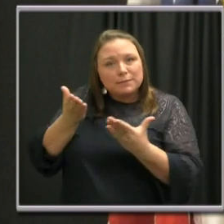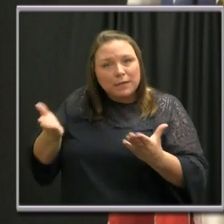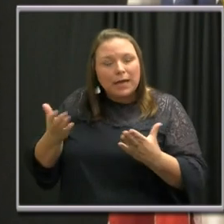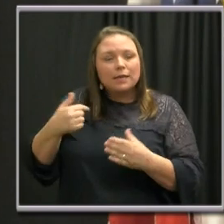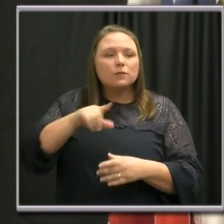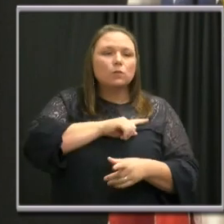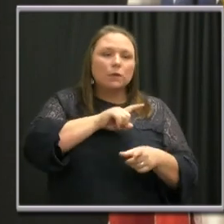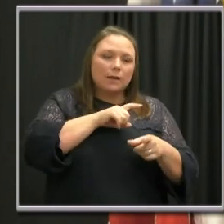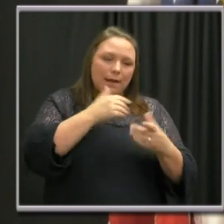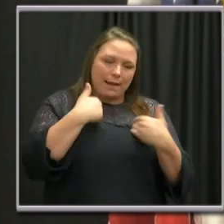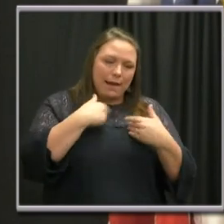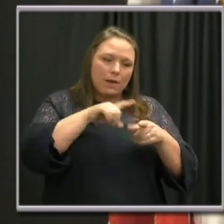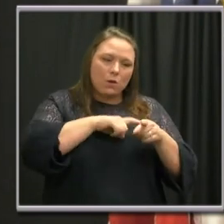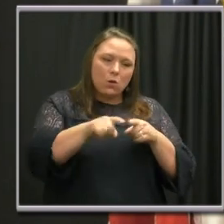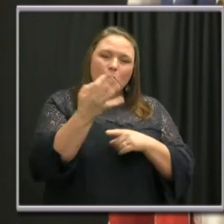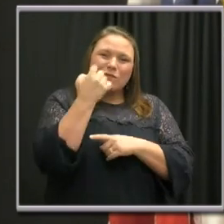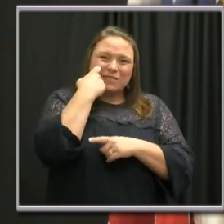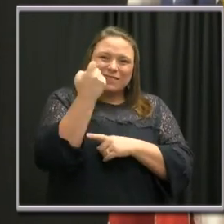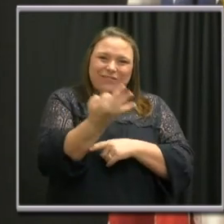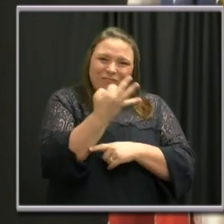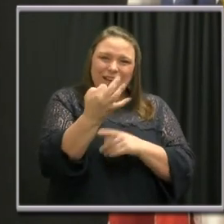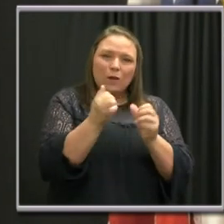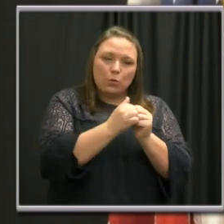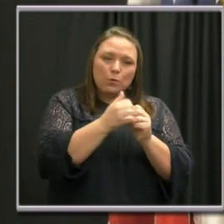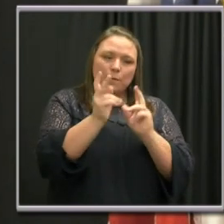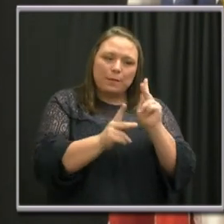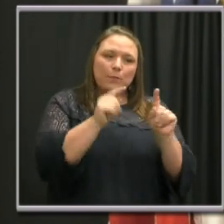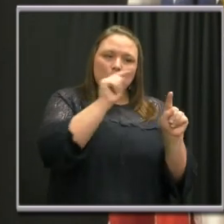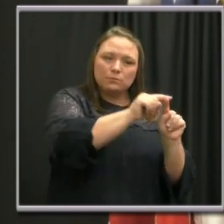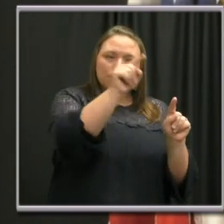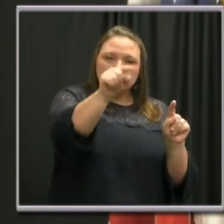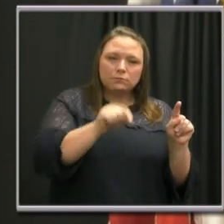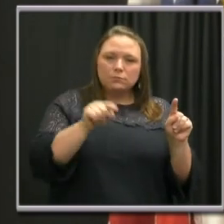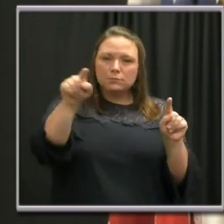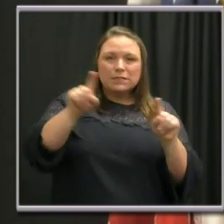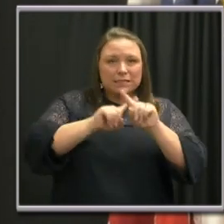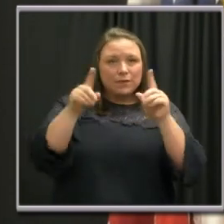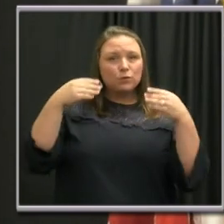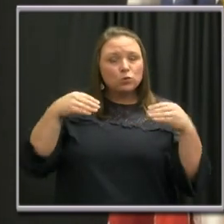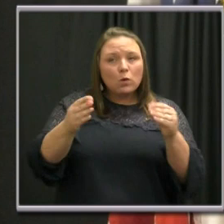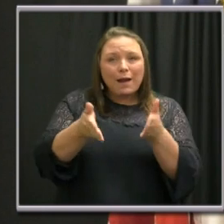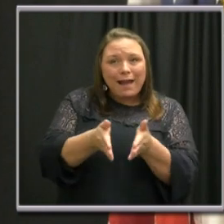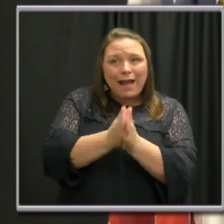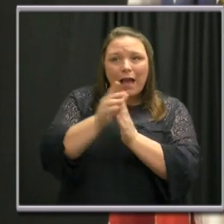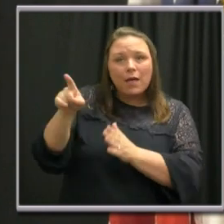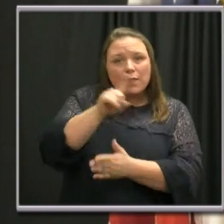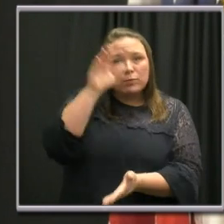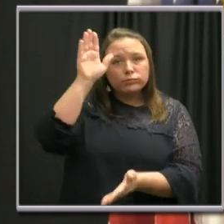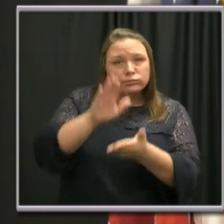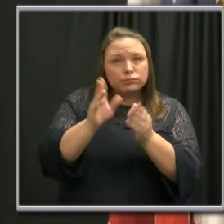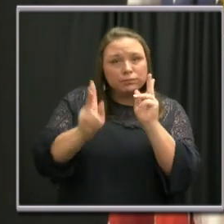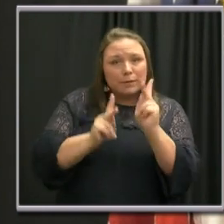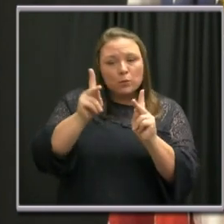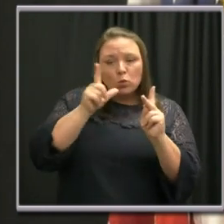conference call Friday with representatives from those stores and asked them to do a better job with compliance.